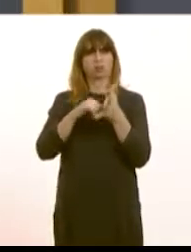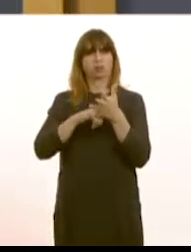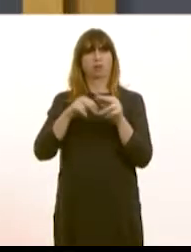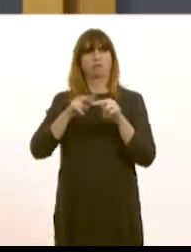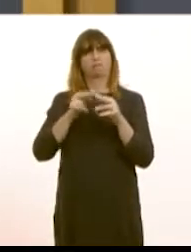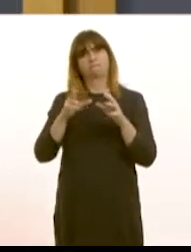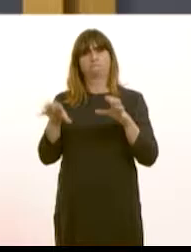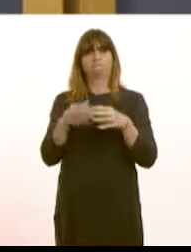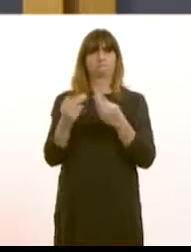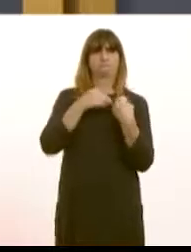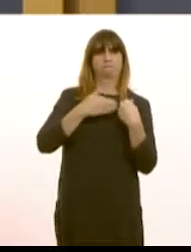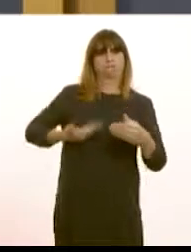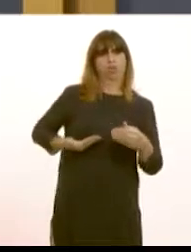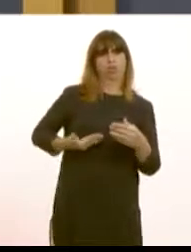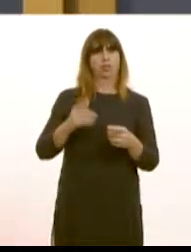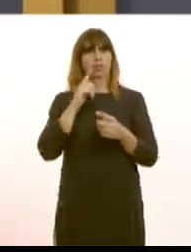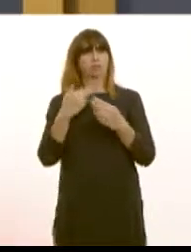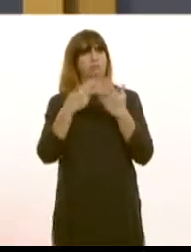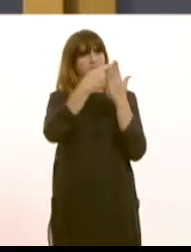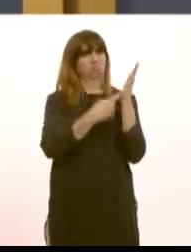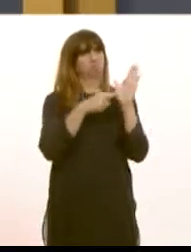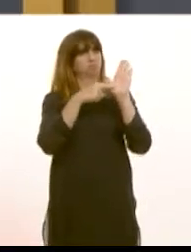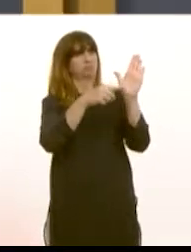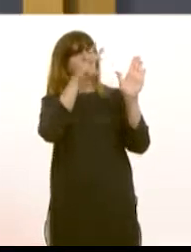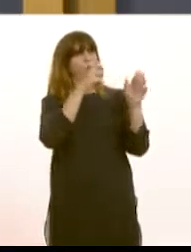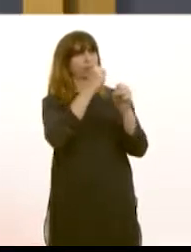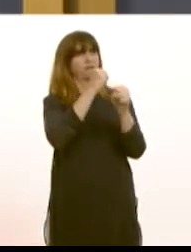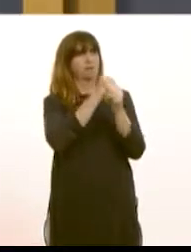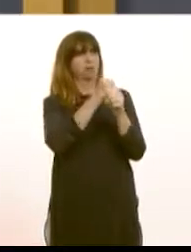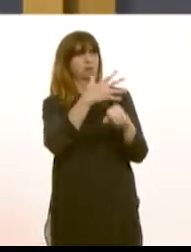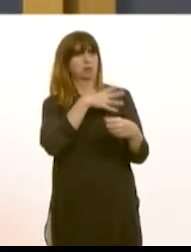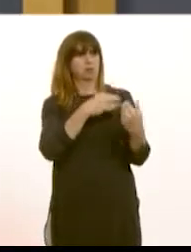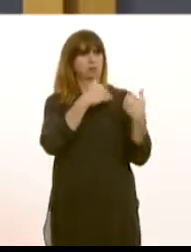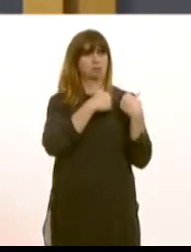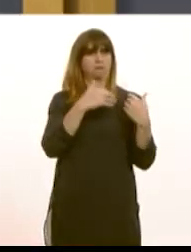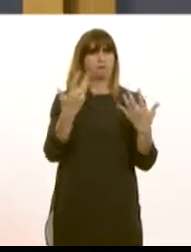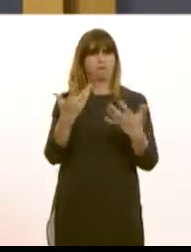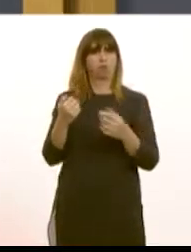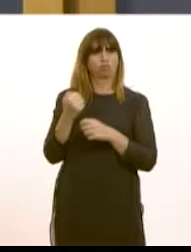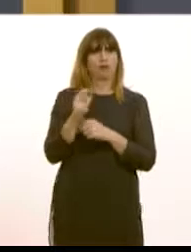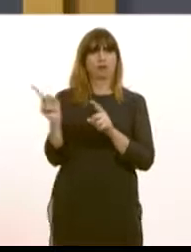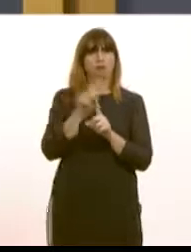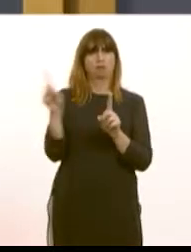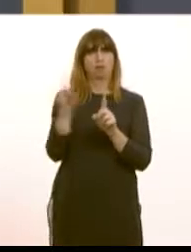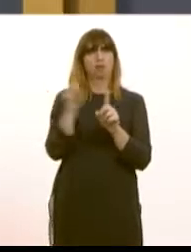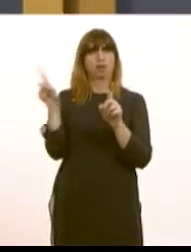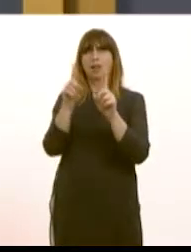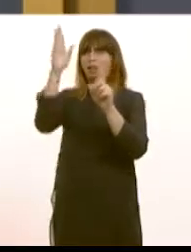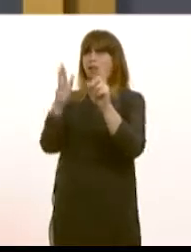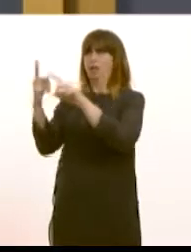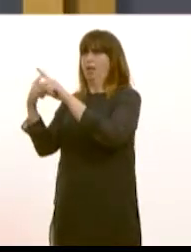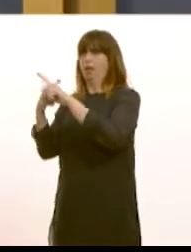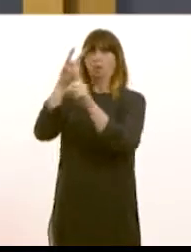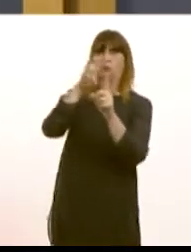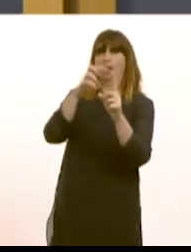must have devolved franchise responsibility alongside the Welsh Government for those cross-border services such as Regs and Bidstone into